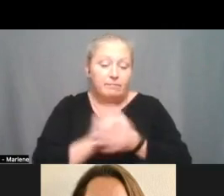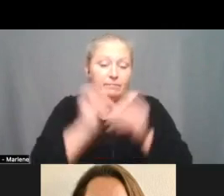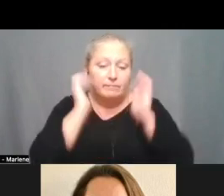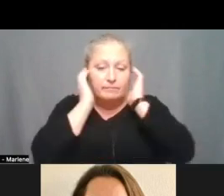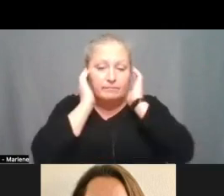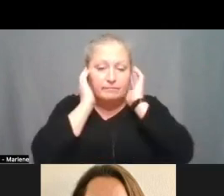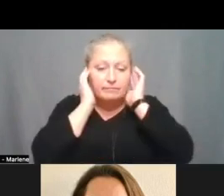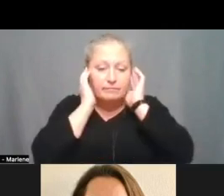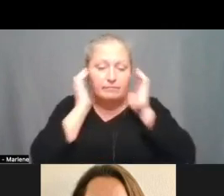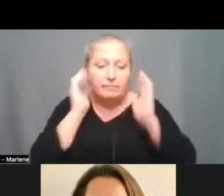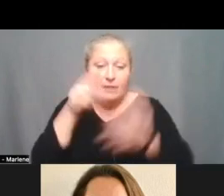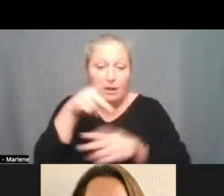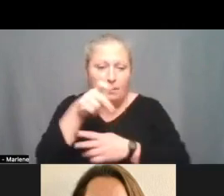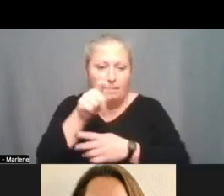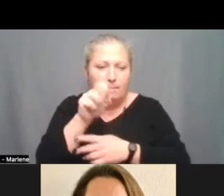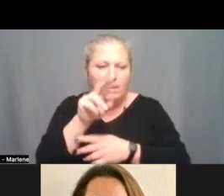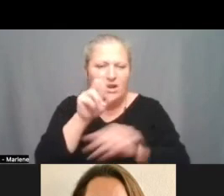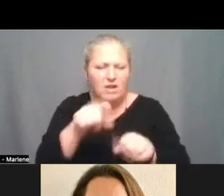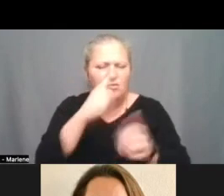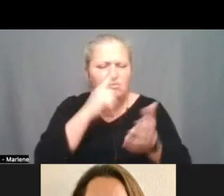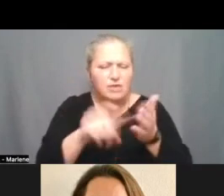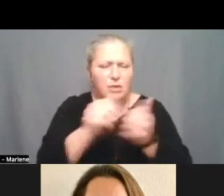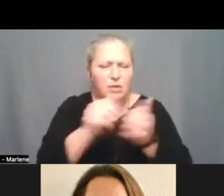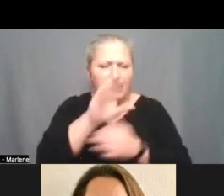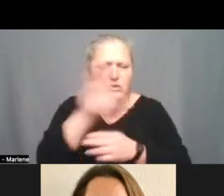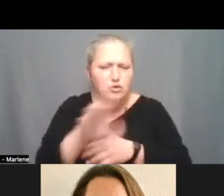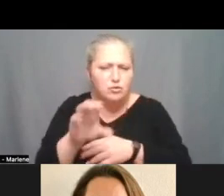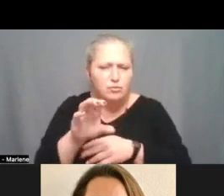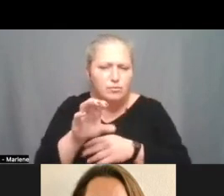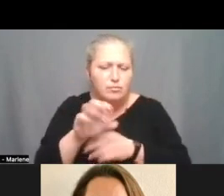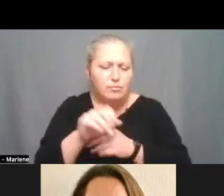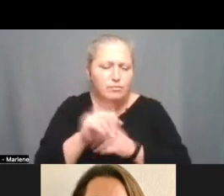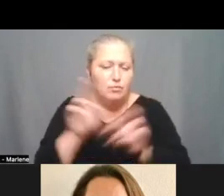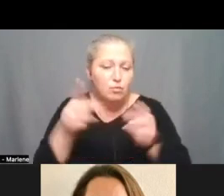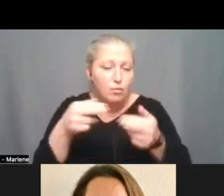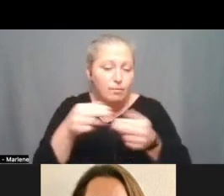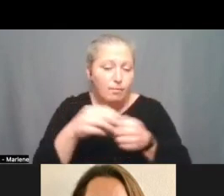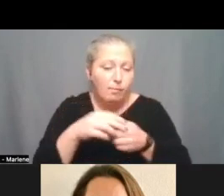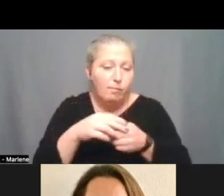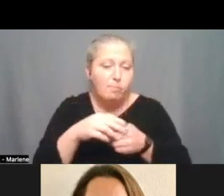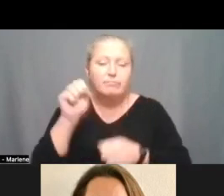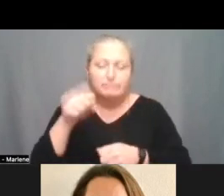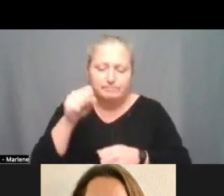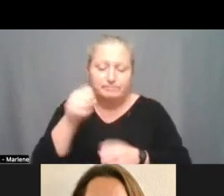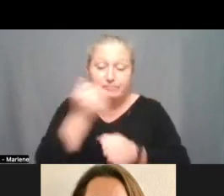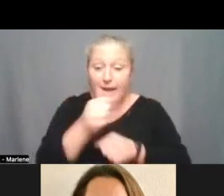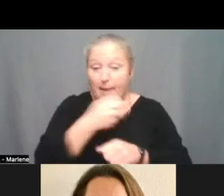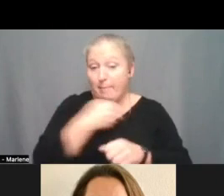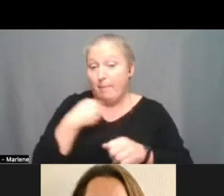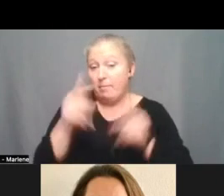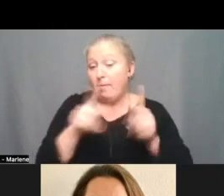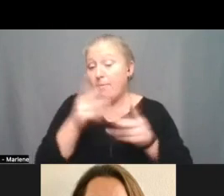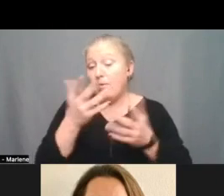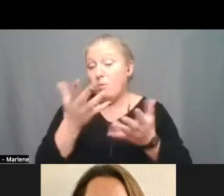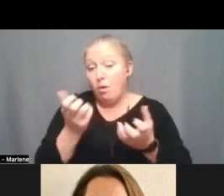Okay, Peter, can you check with our zoom room. Absolutely. If there are any members of the public that would like to